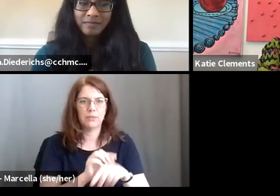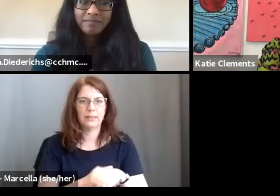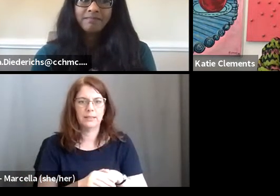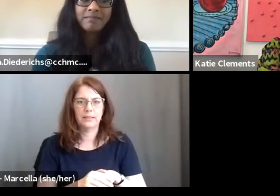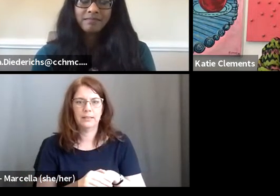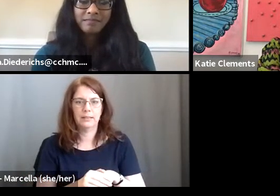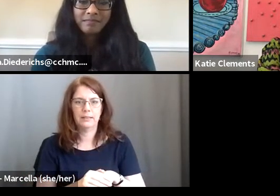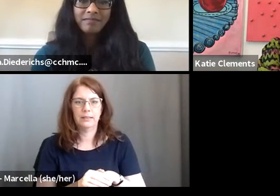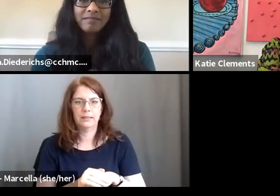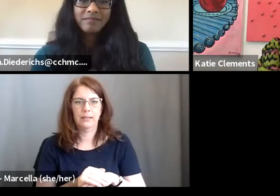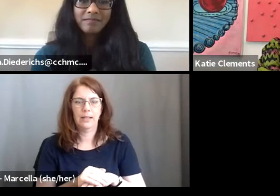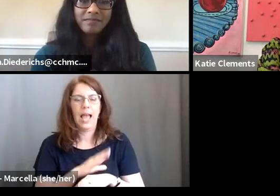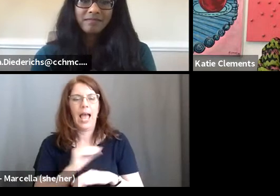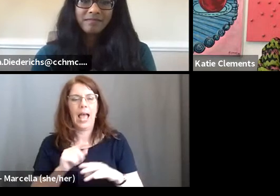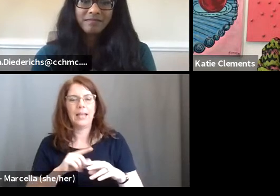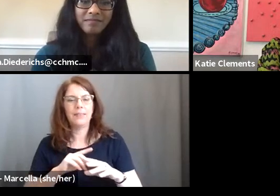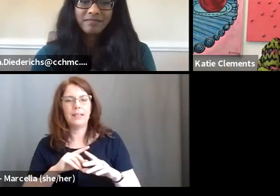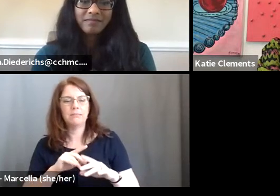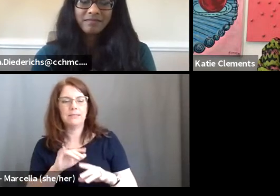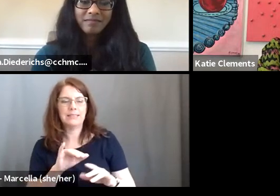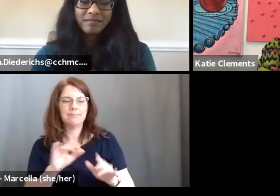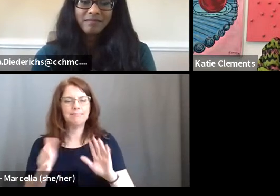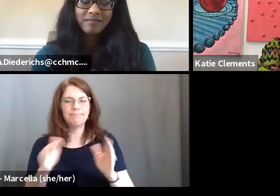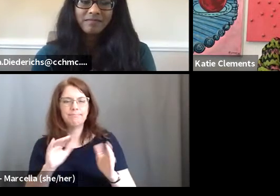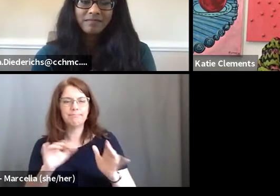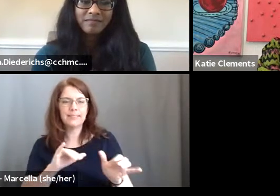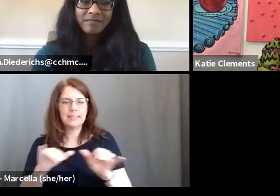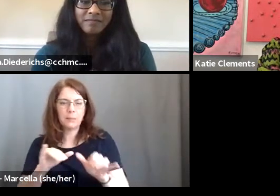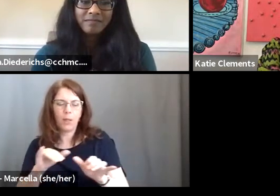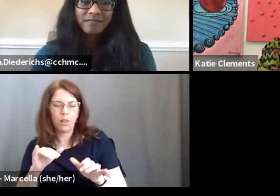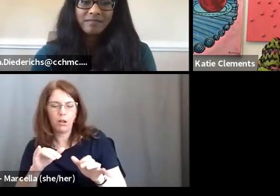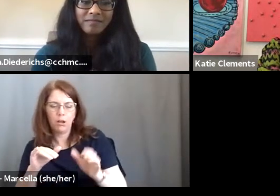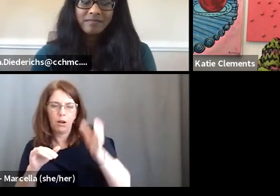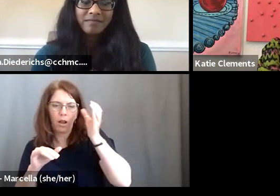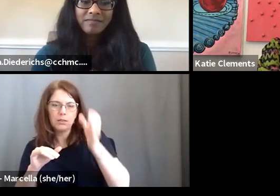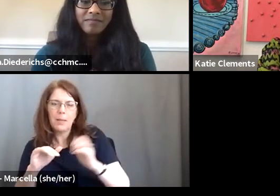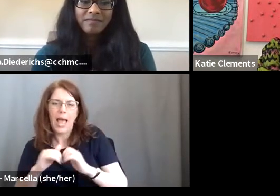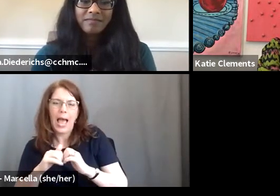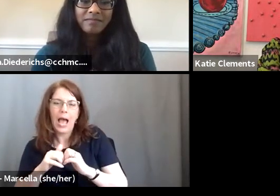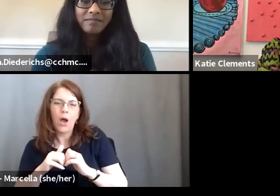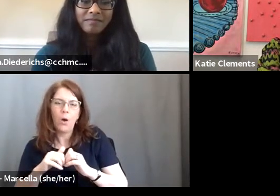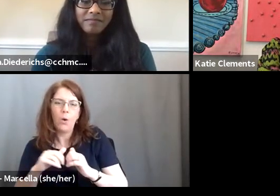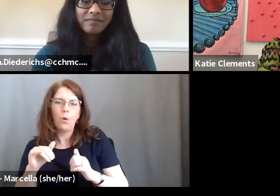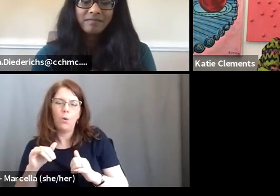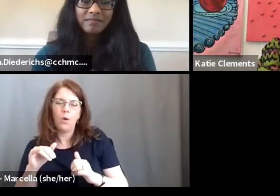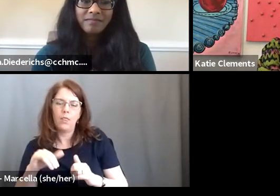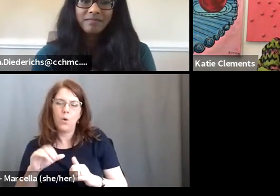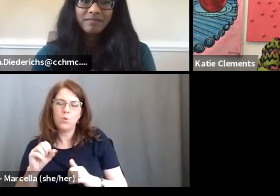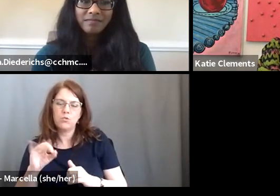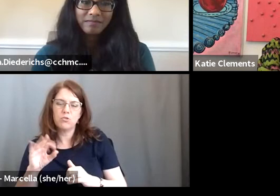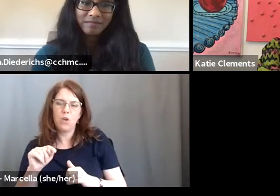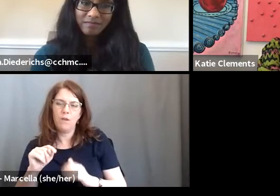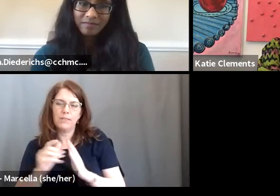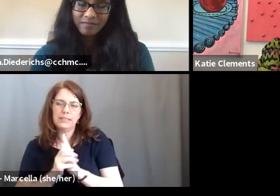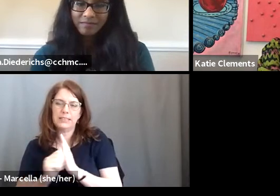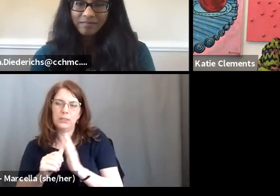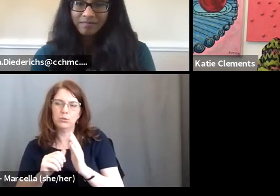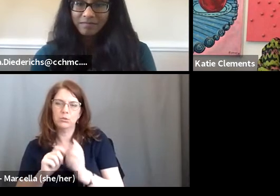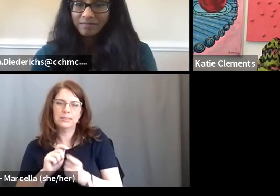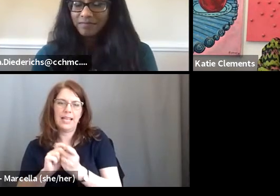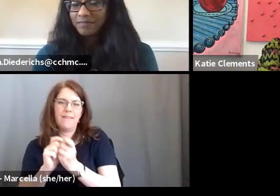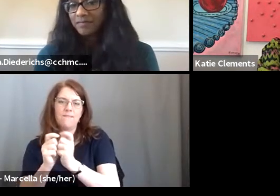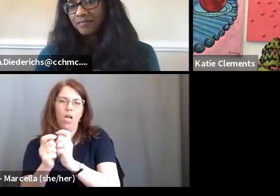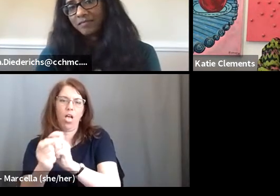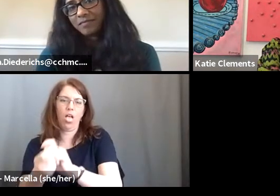Um, and then kind of in a similar note, how can, um, how can, can those soft skills kind of evolve, um, in